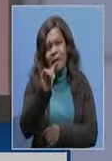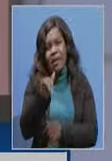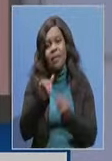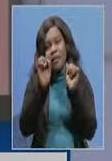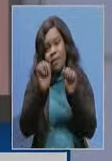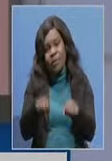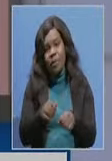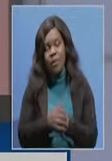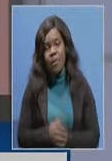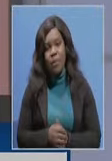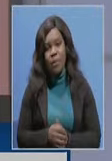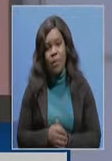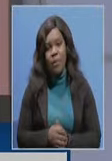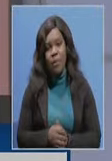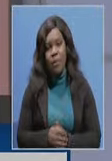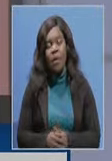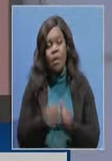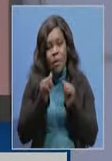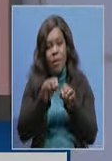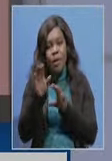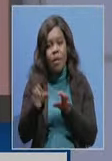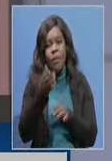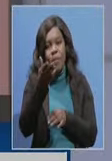possible. We can do that for a long